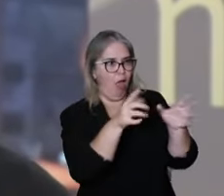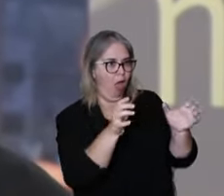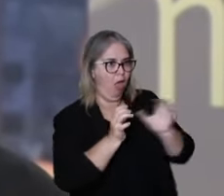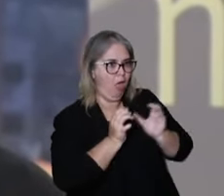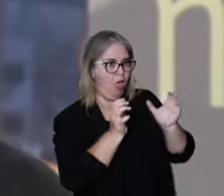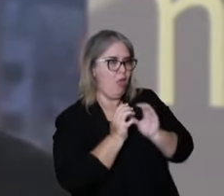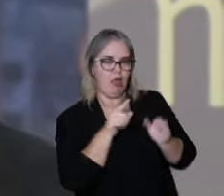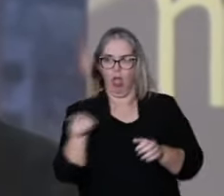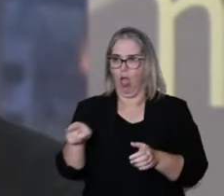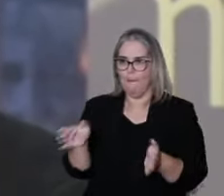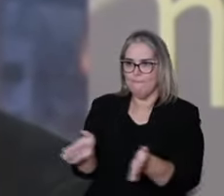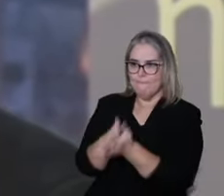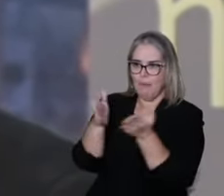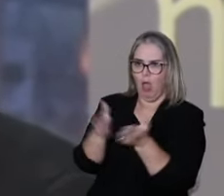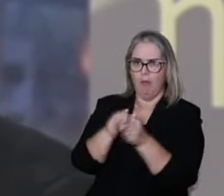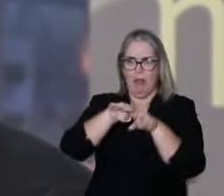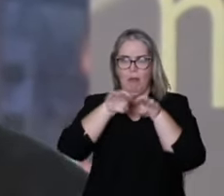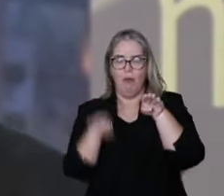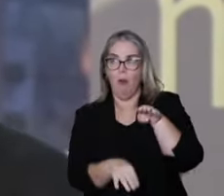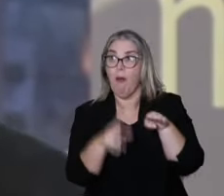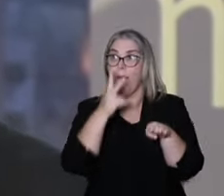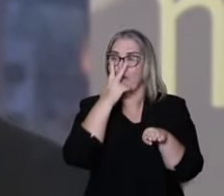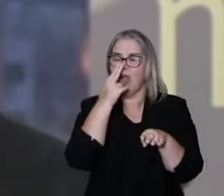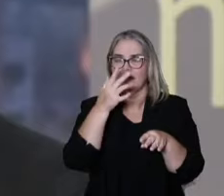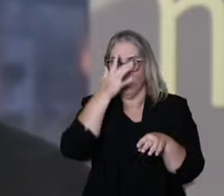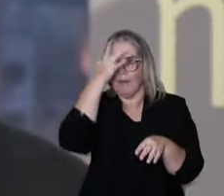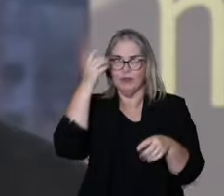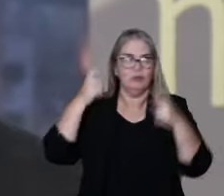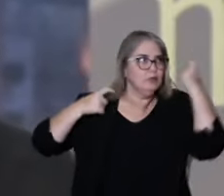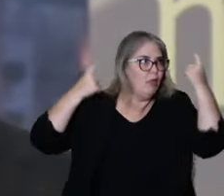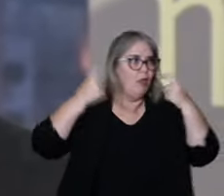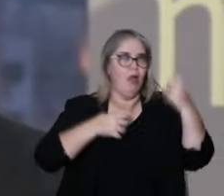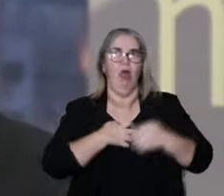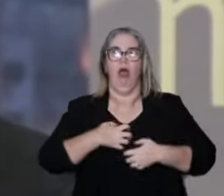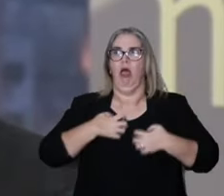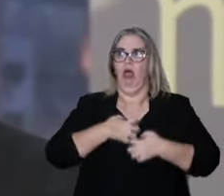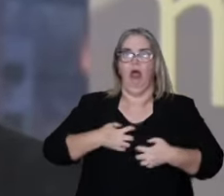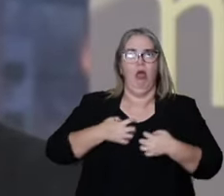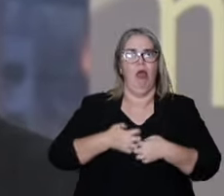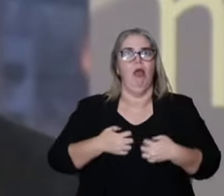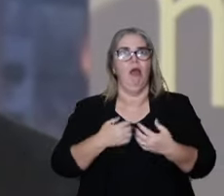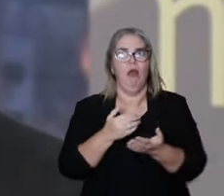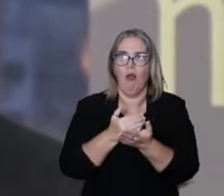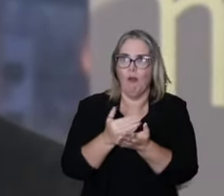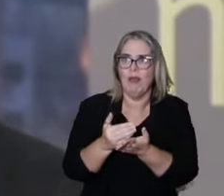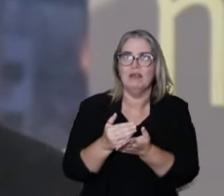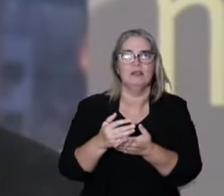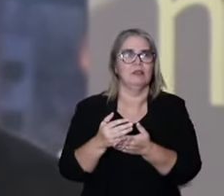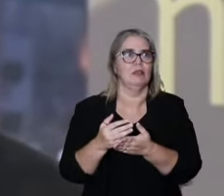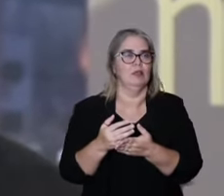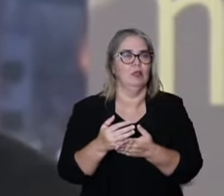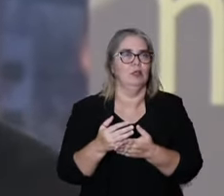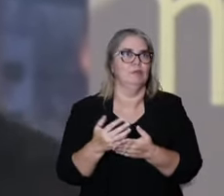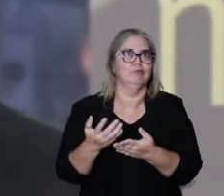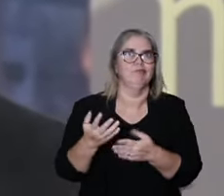inequality, the social one, the economical one, all of this getting people sicker. If you think about the food